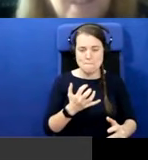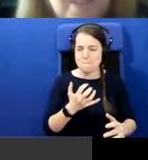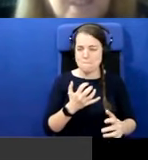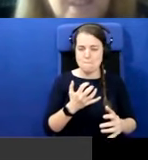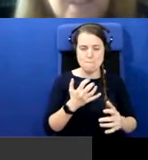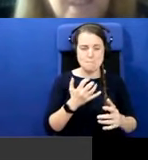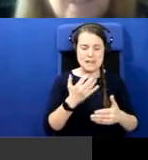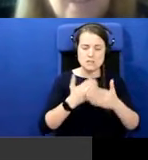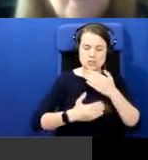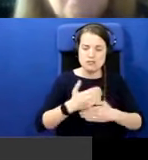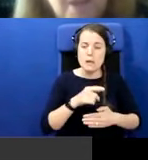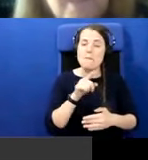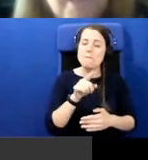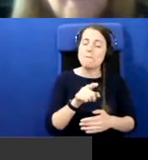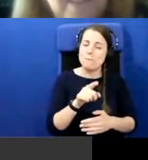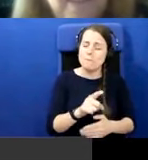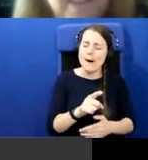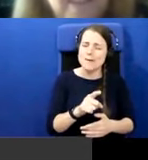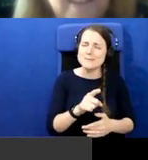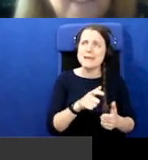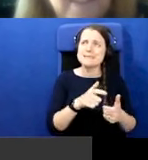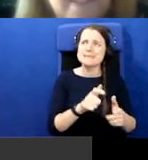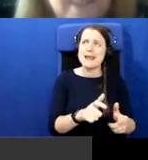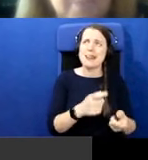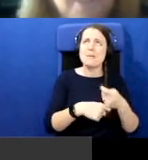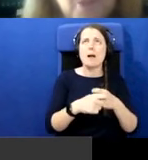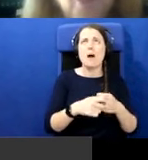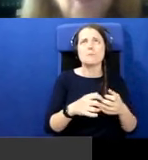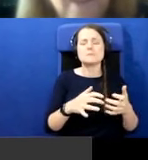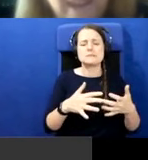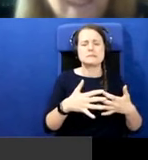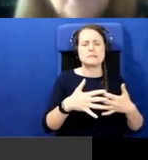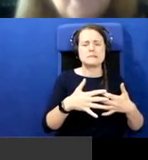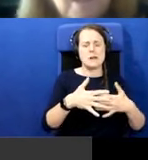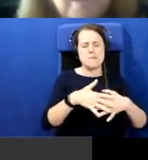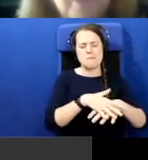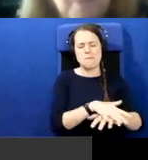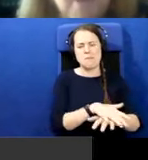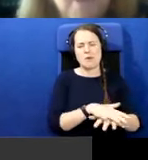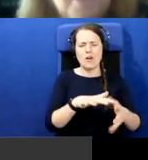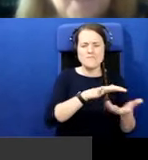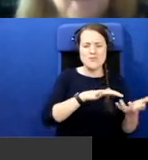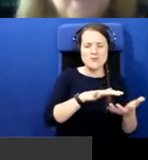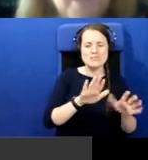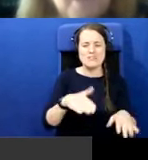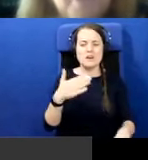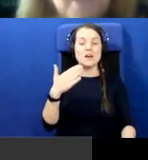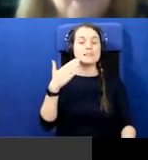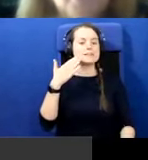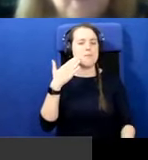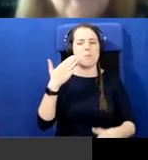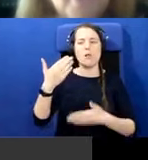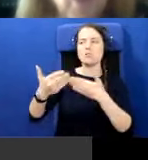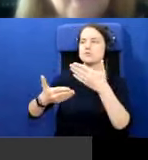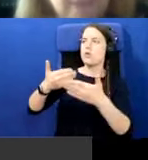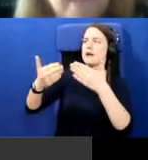it, it, it, it, it, it, does muddy the, the simple story and give people an understanding that, that